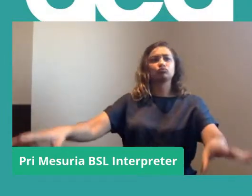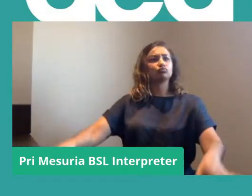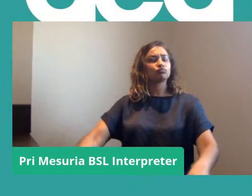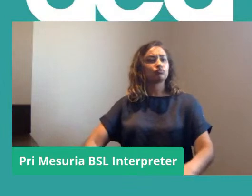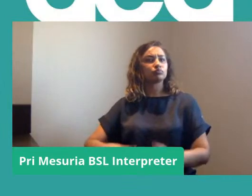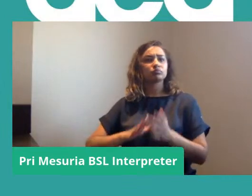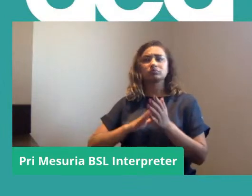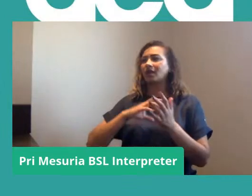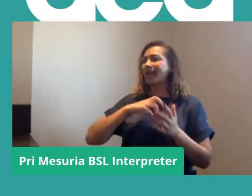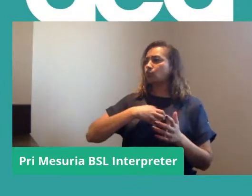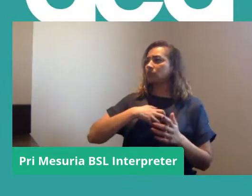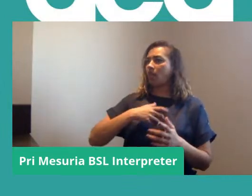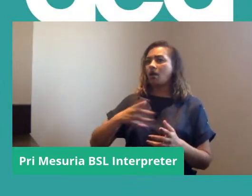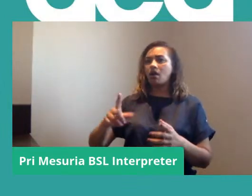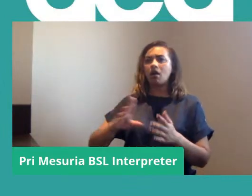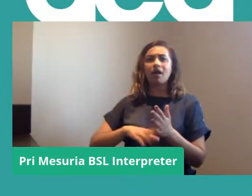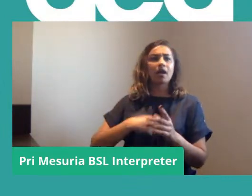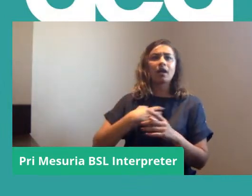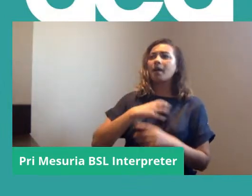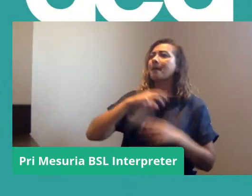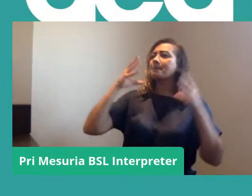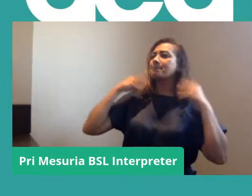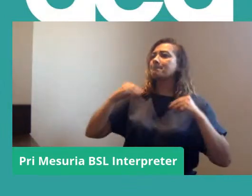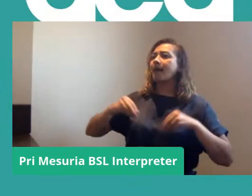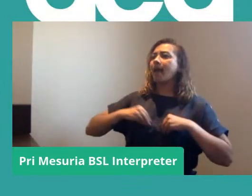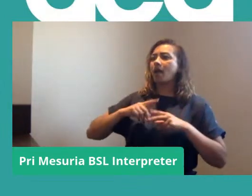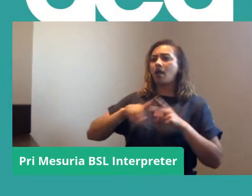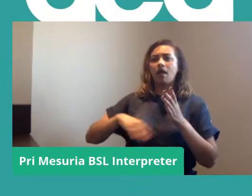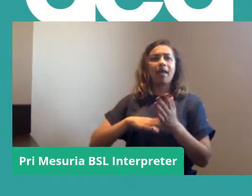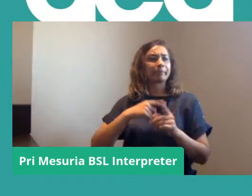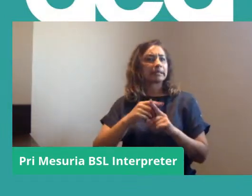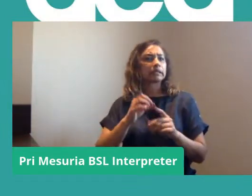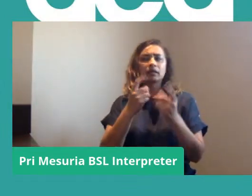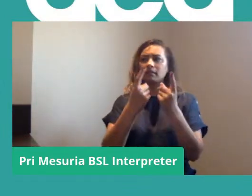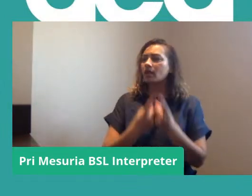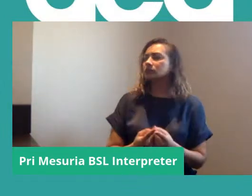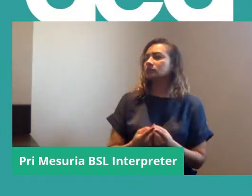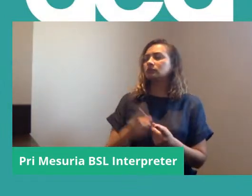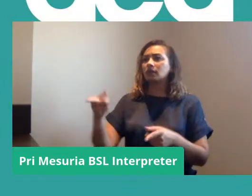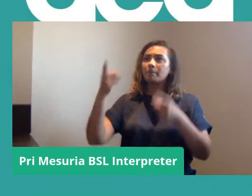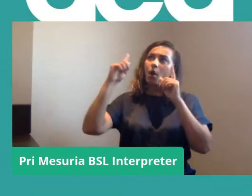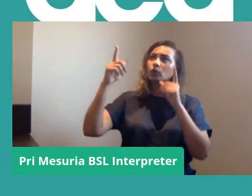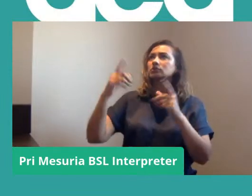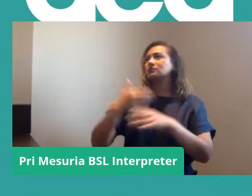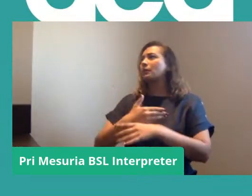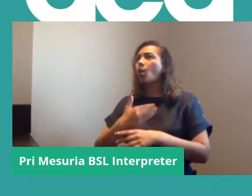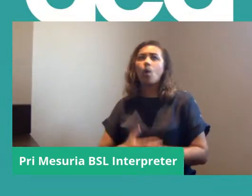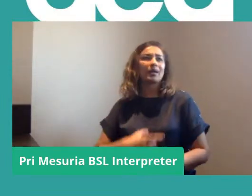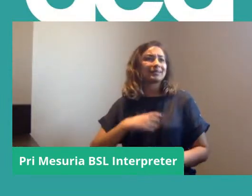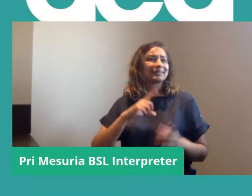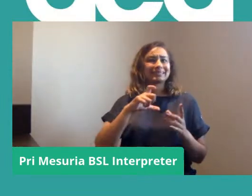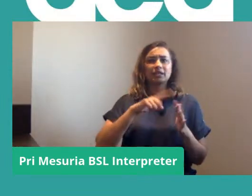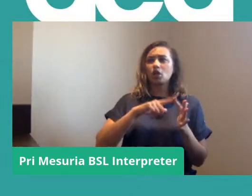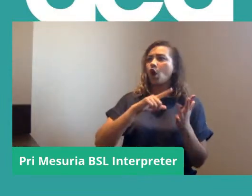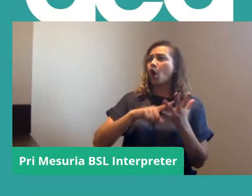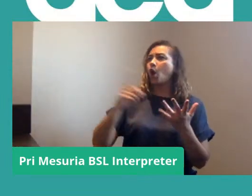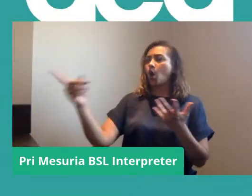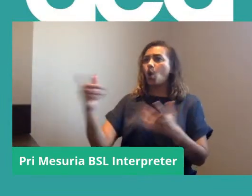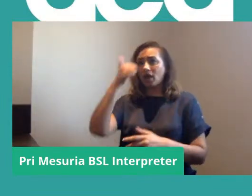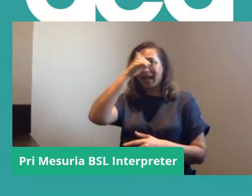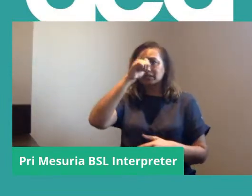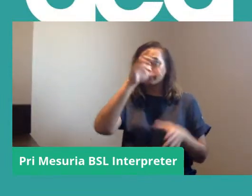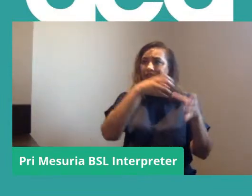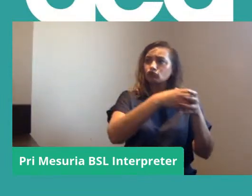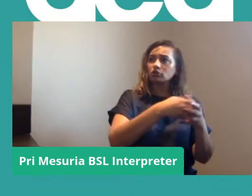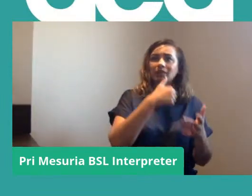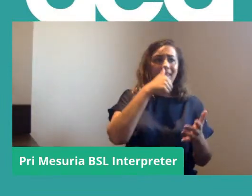to their local councillors, being sent to them, they're being sent most powerfully I think to their bosses, to their employers, to the CEOs of multi-academy trusts